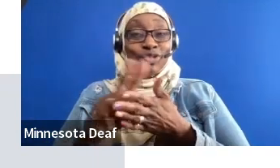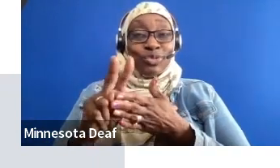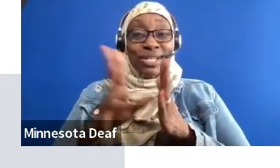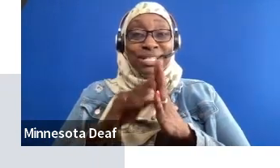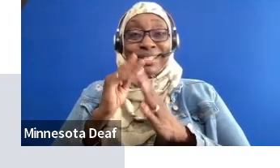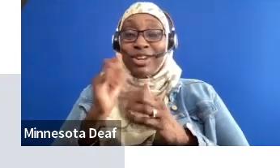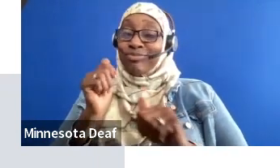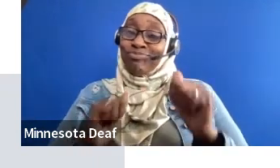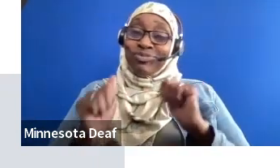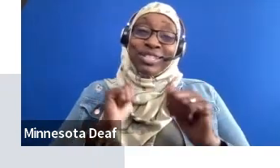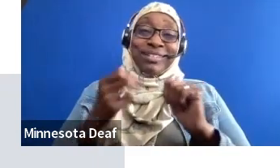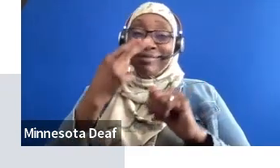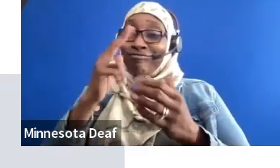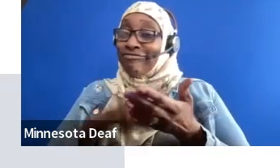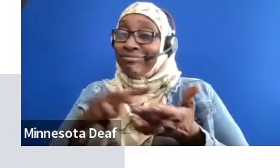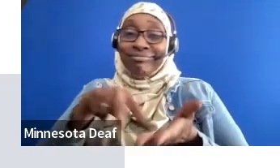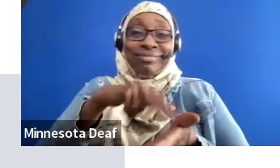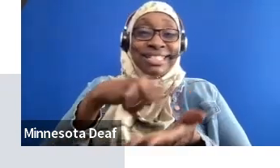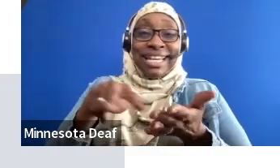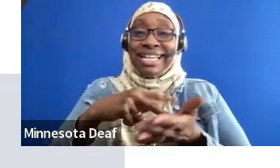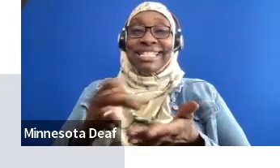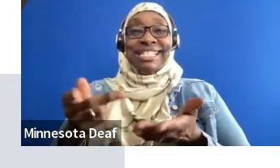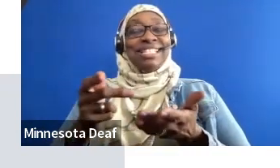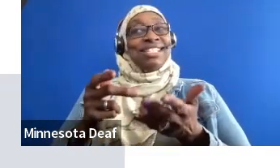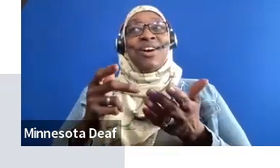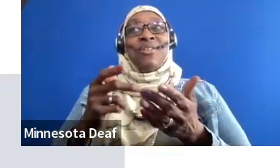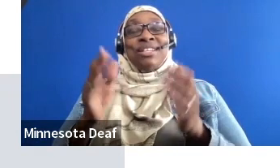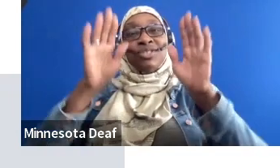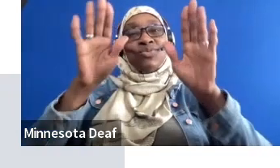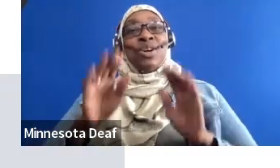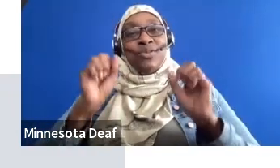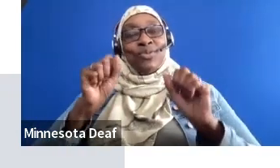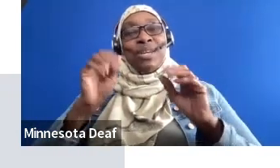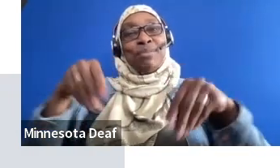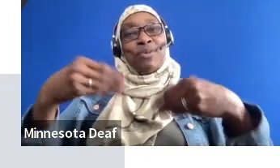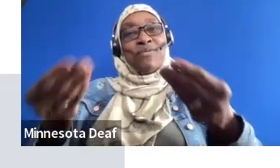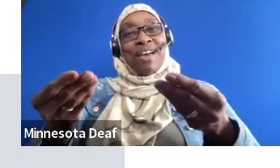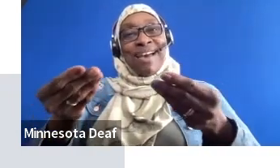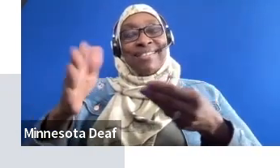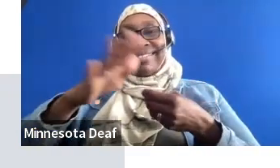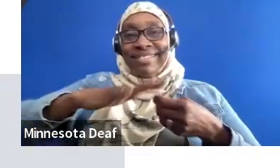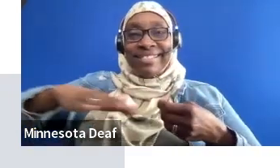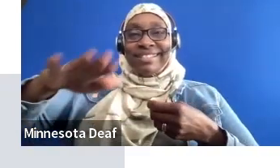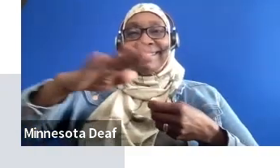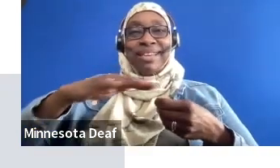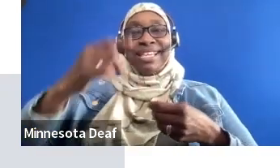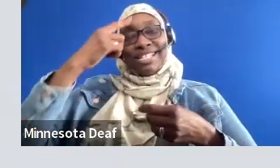like, it's awesome that we get to provide that space for their creativity to really come out and show us what they're capable of doing.